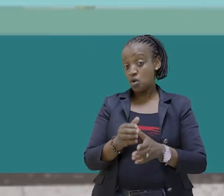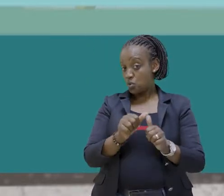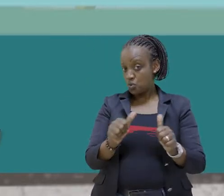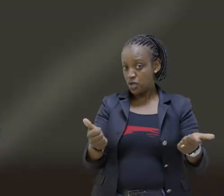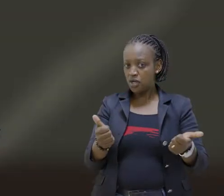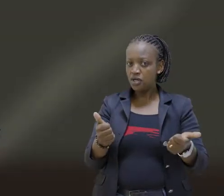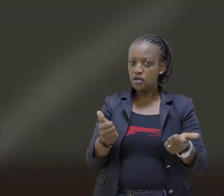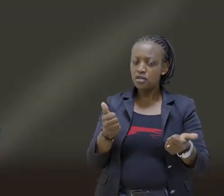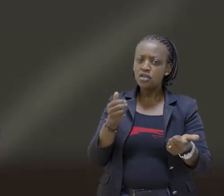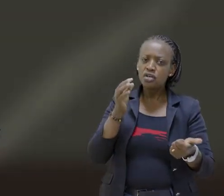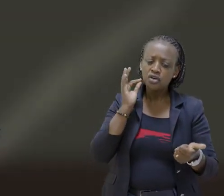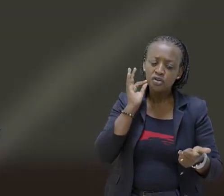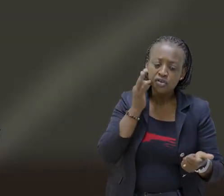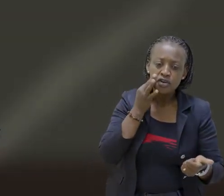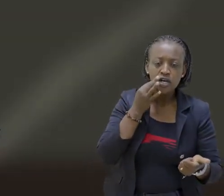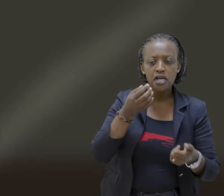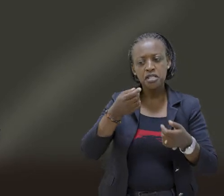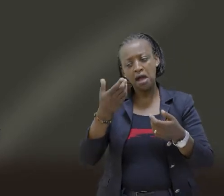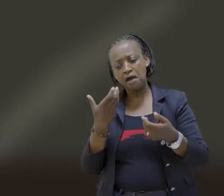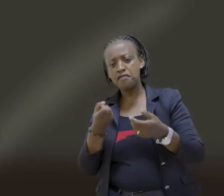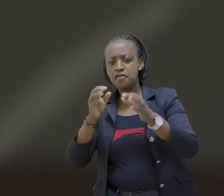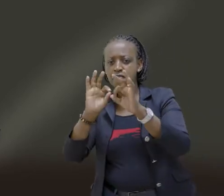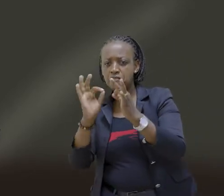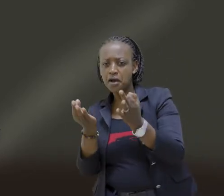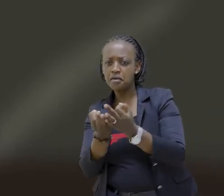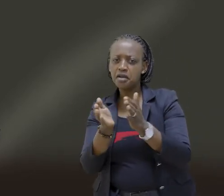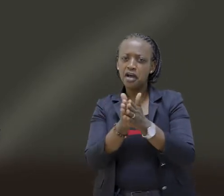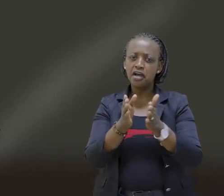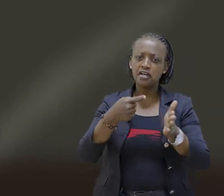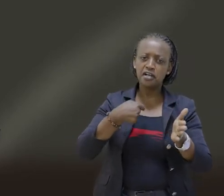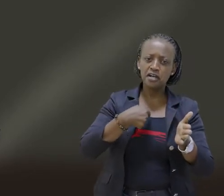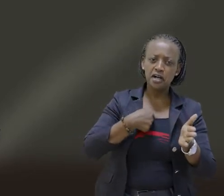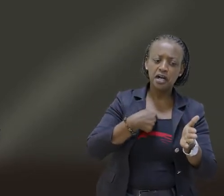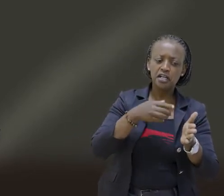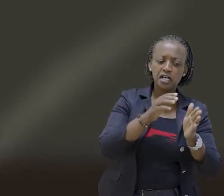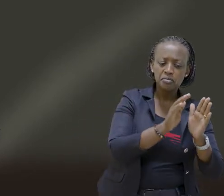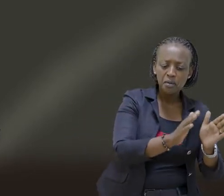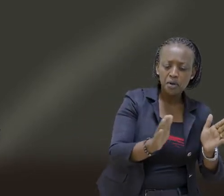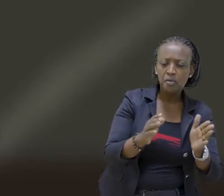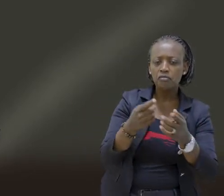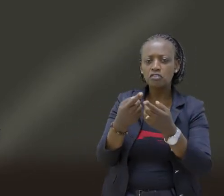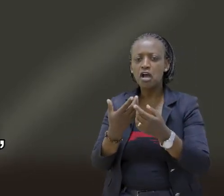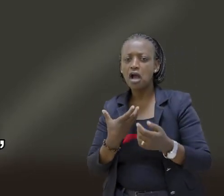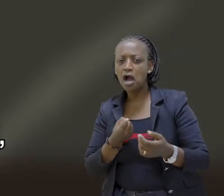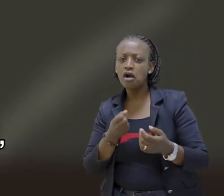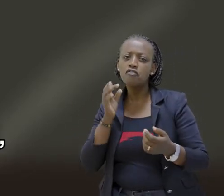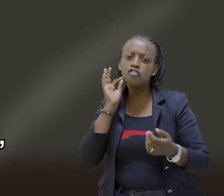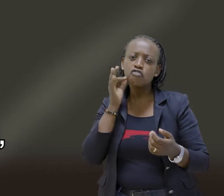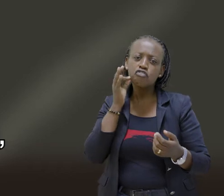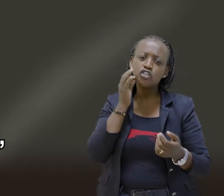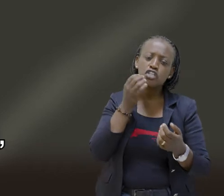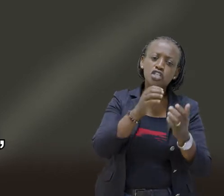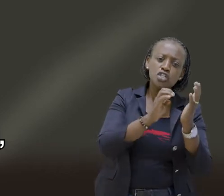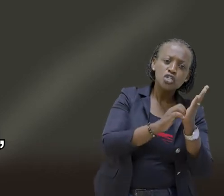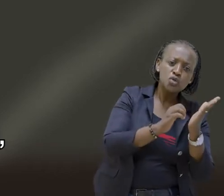Well, fruit splash is when my family and I play different games And have